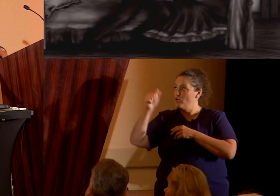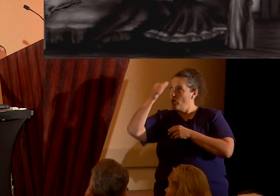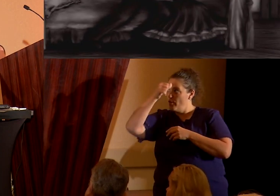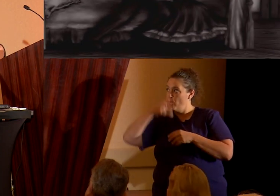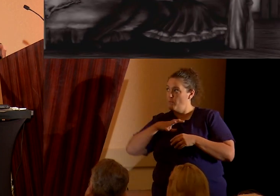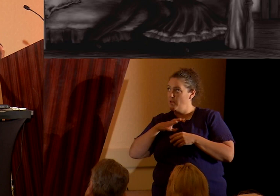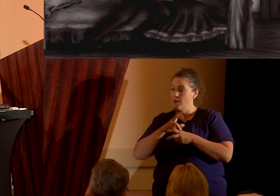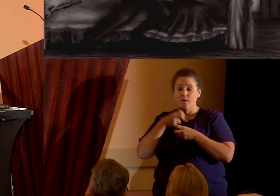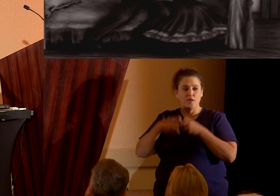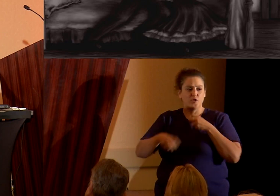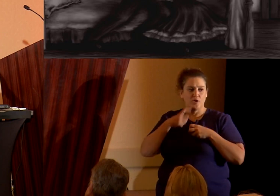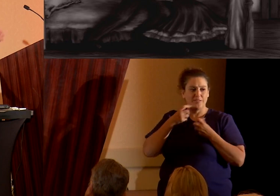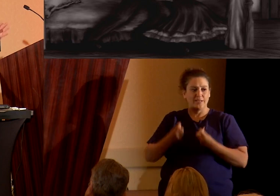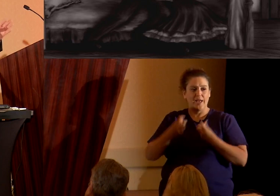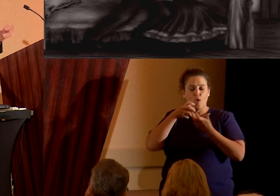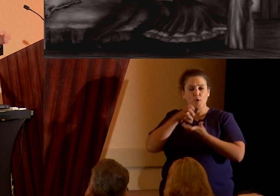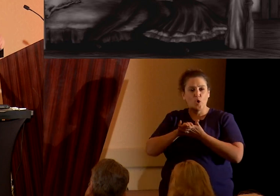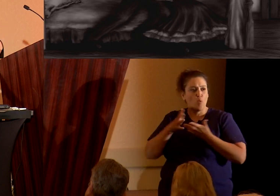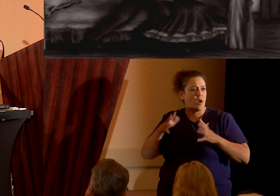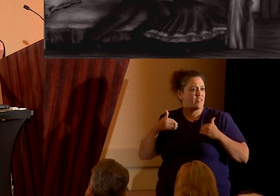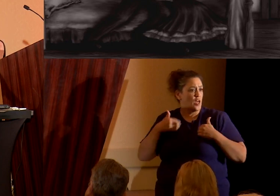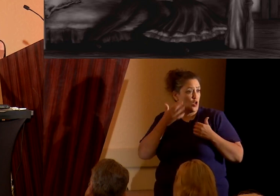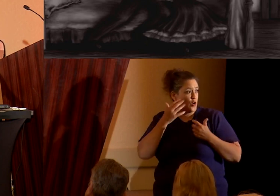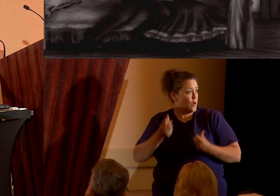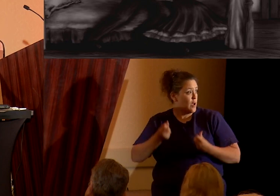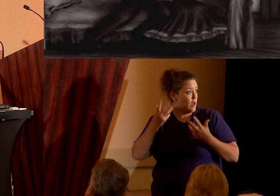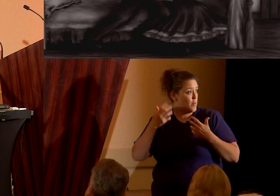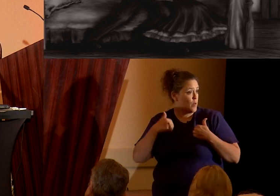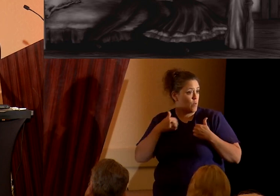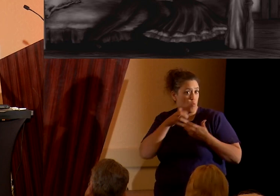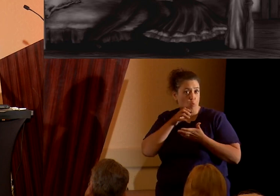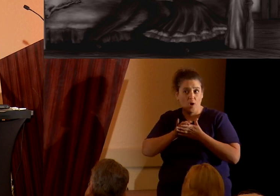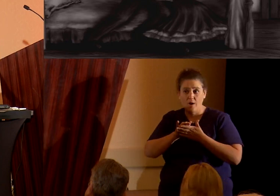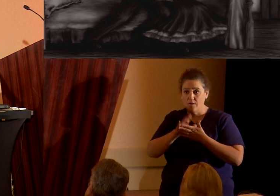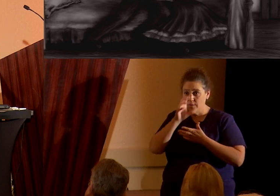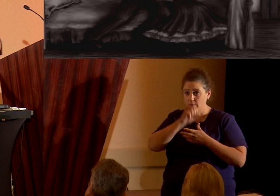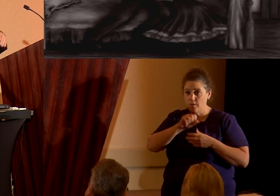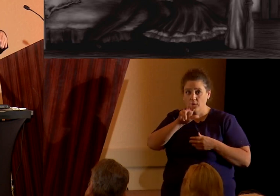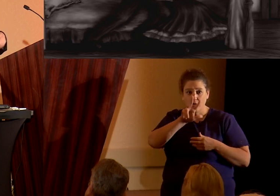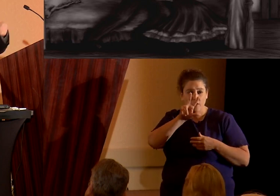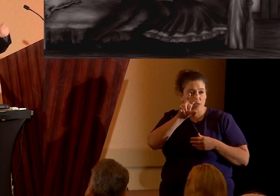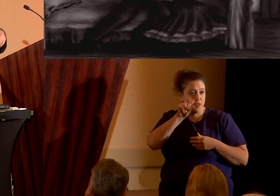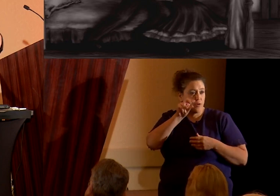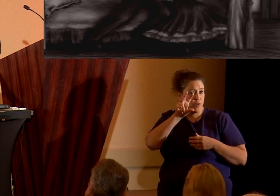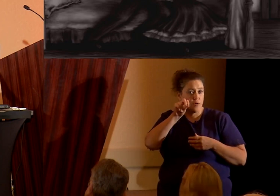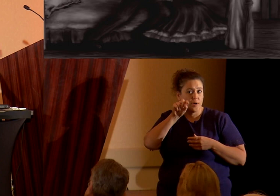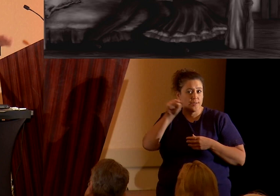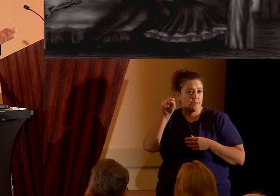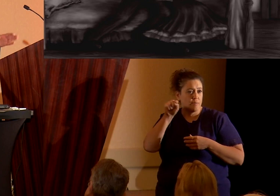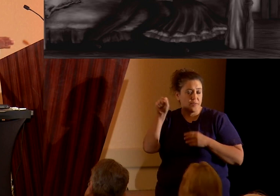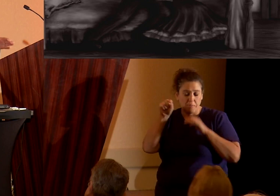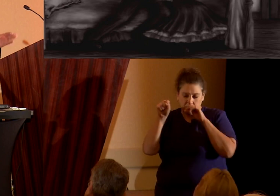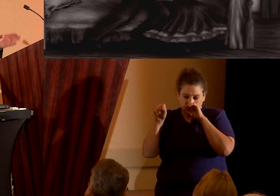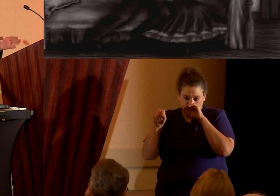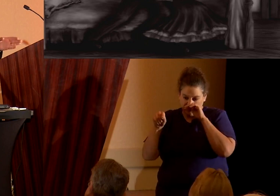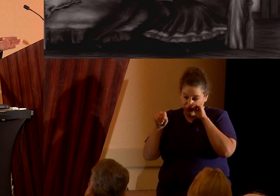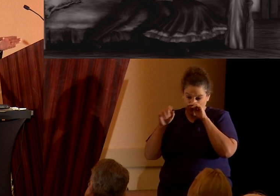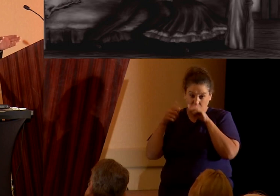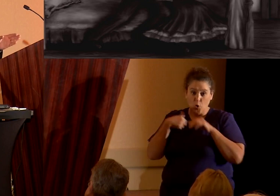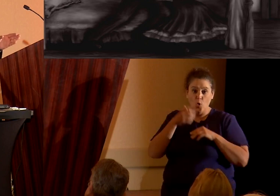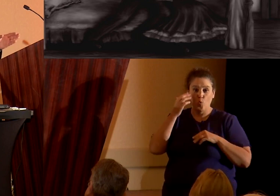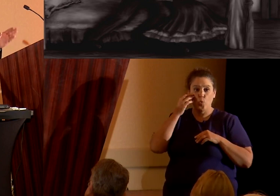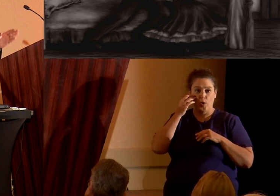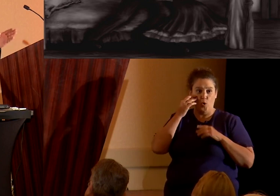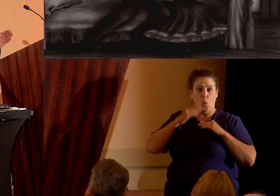hard to say how many wives he had. Anybody want to hazard a guess to how many wives he had? 30 some odd? Well, we know at least